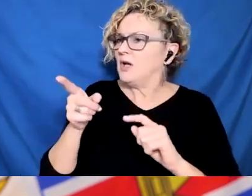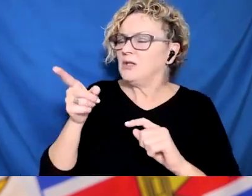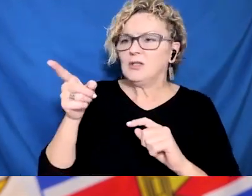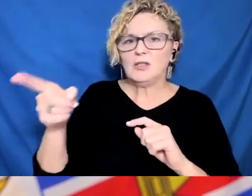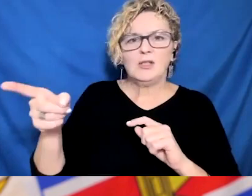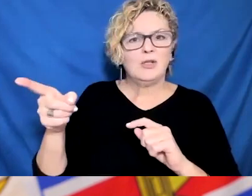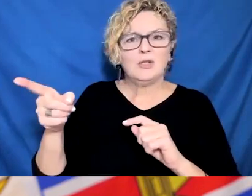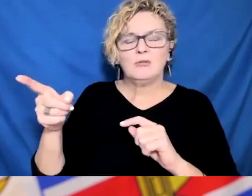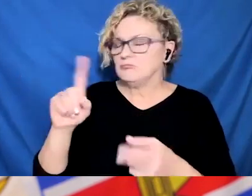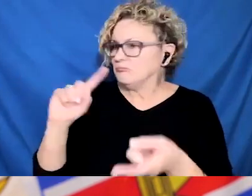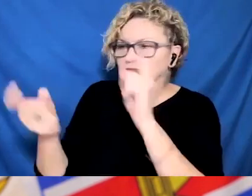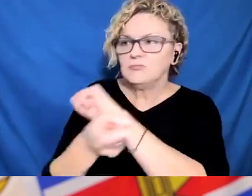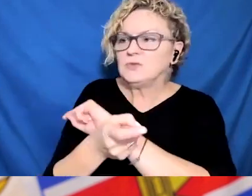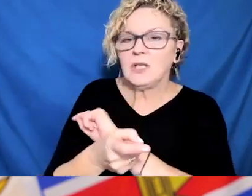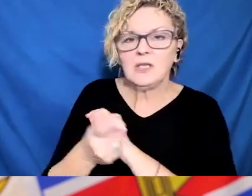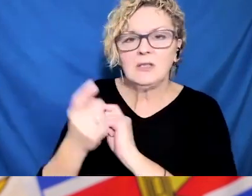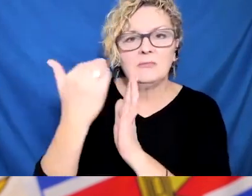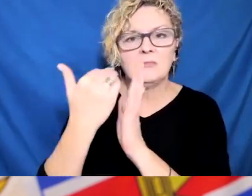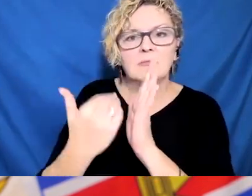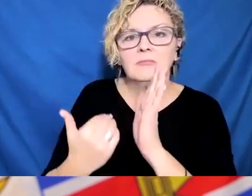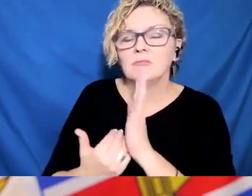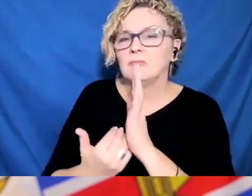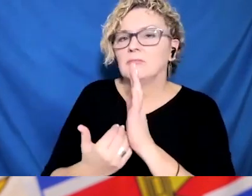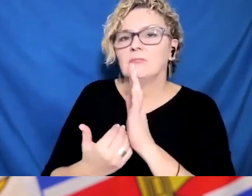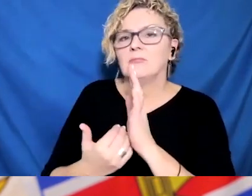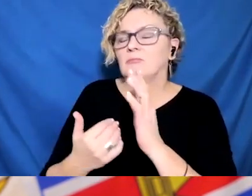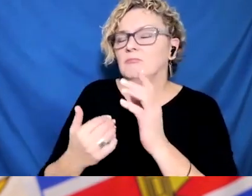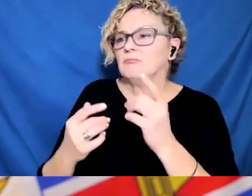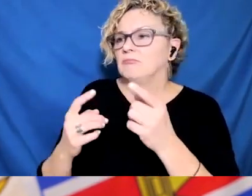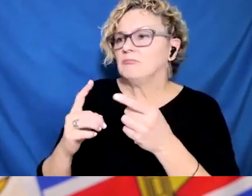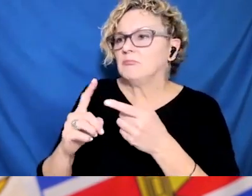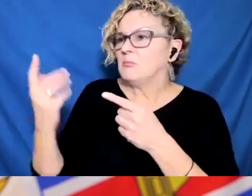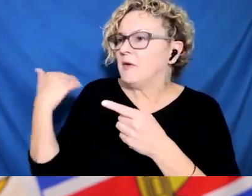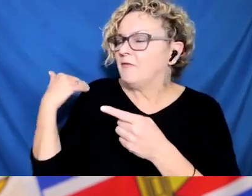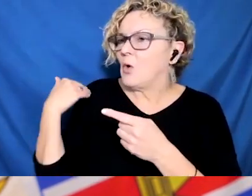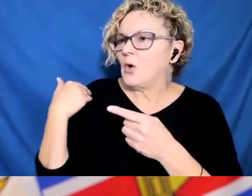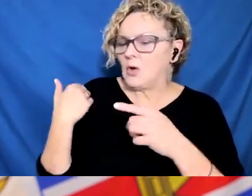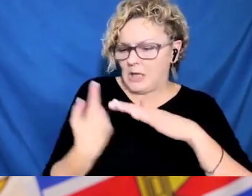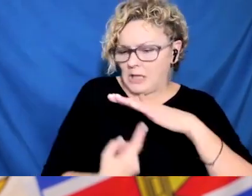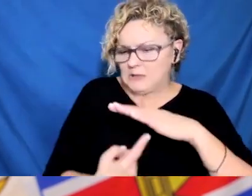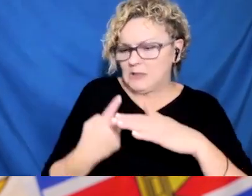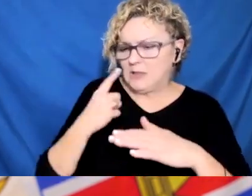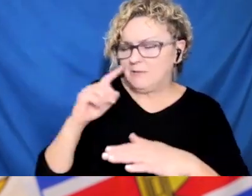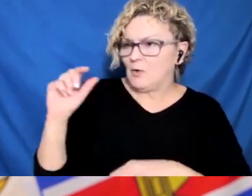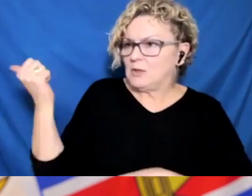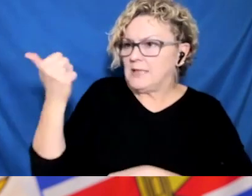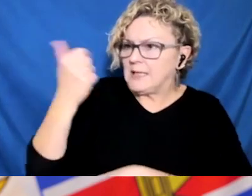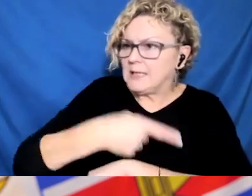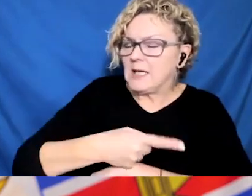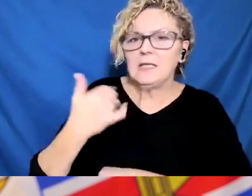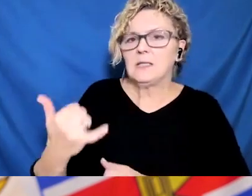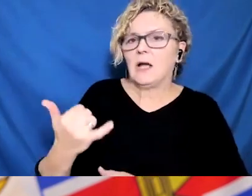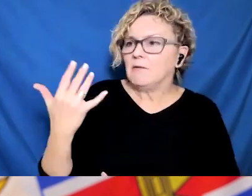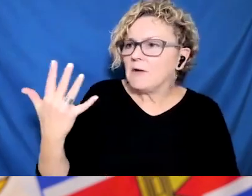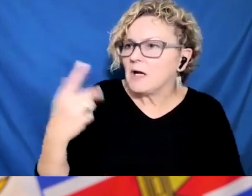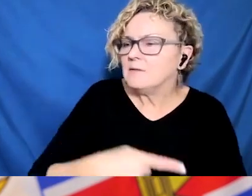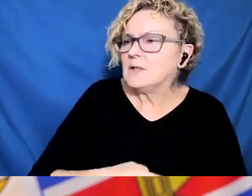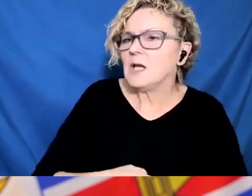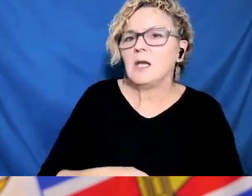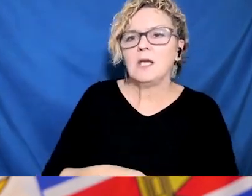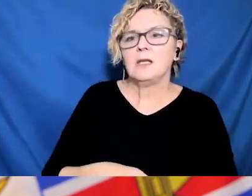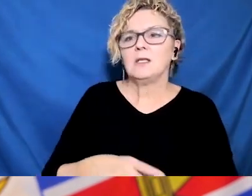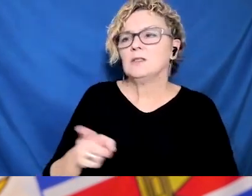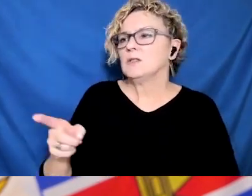that's the parameters of the virus have changed. So we need to adapt to it, which means we need to adapt how we take the